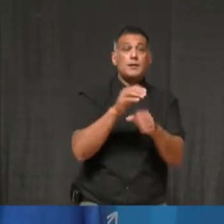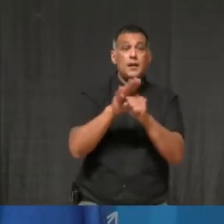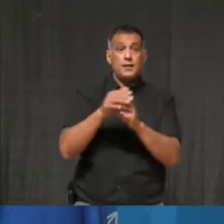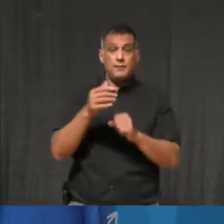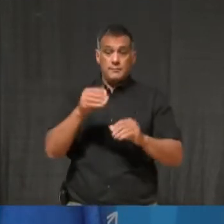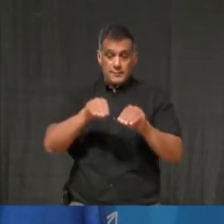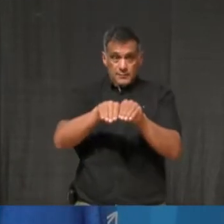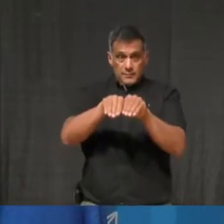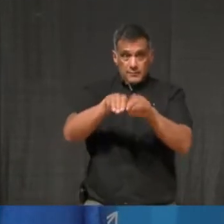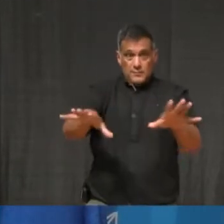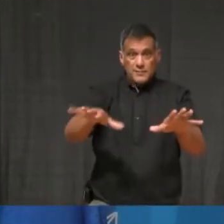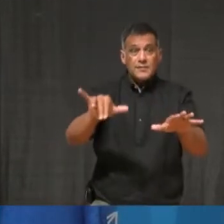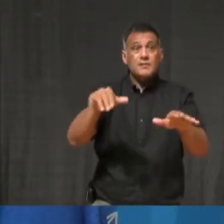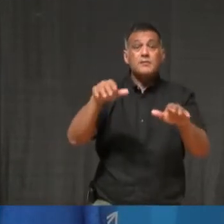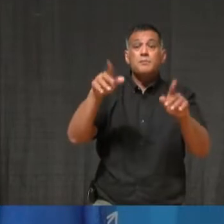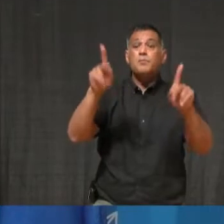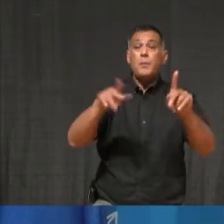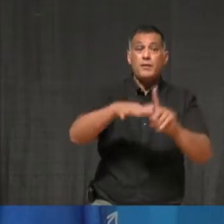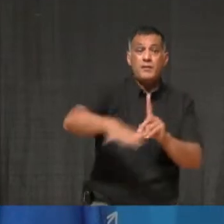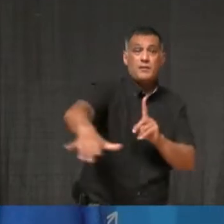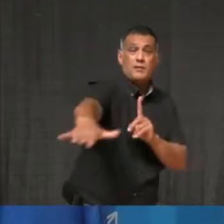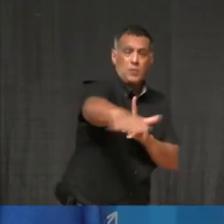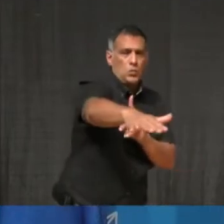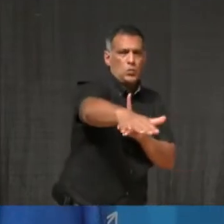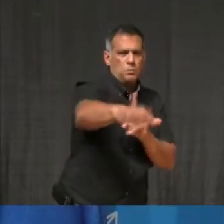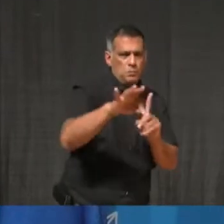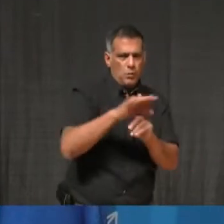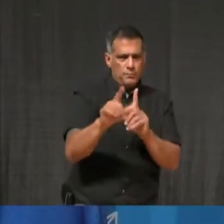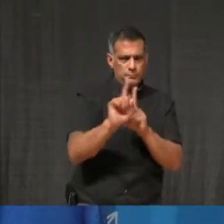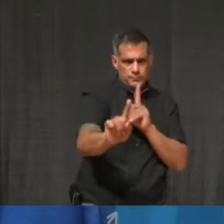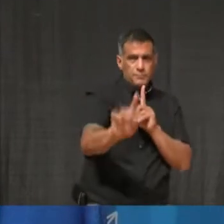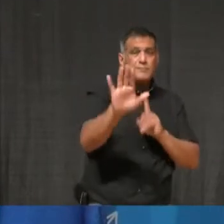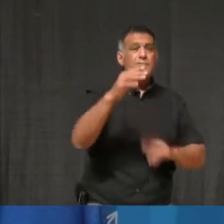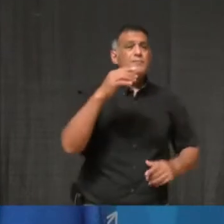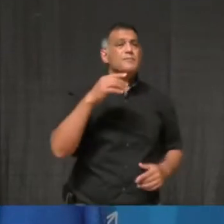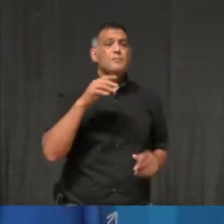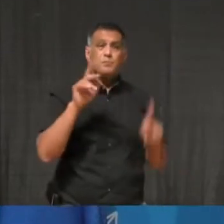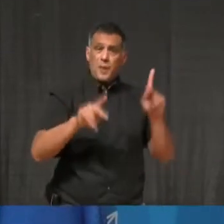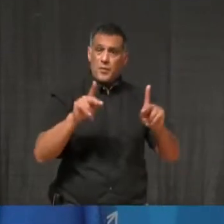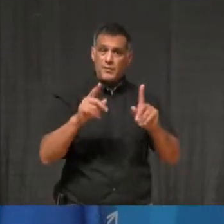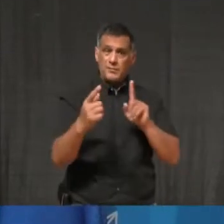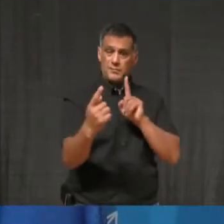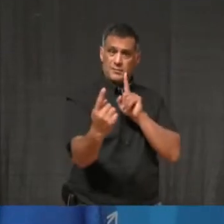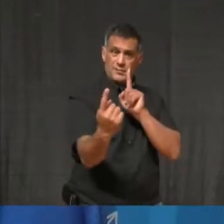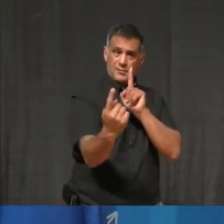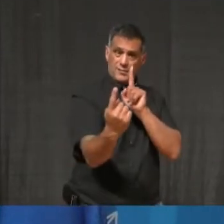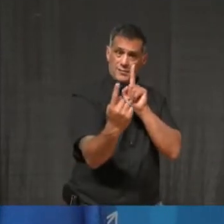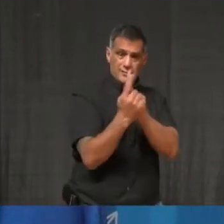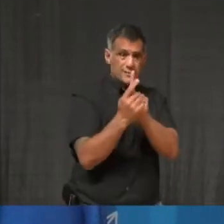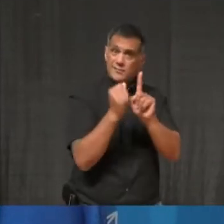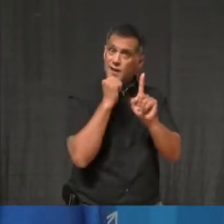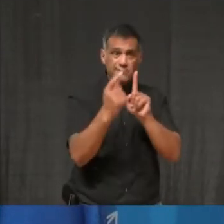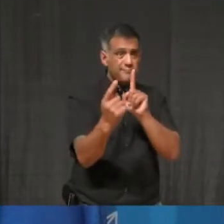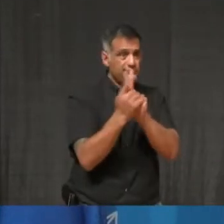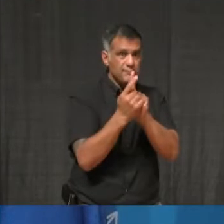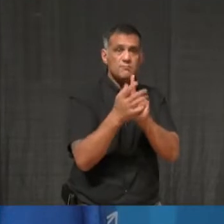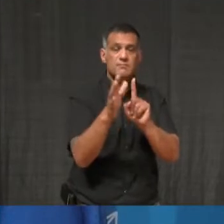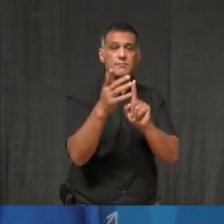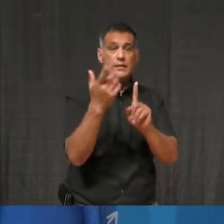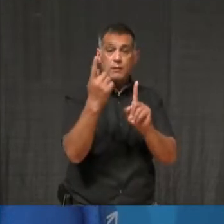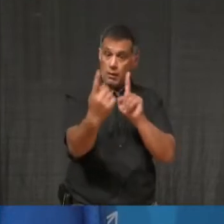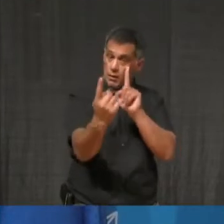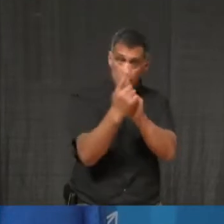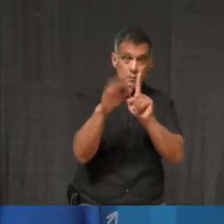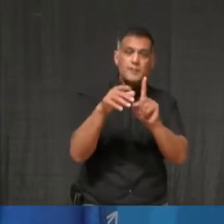so it cannot spread if people do not meet. This means cancel, postpone, or move